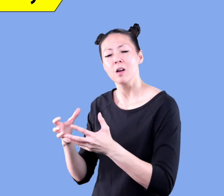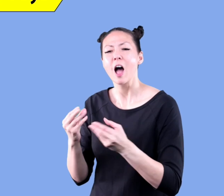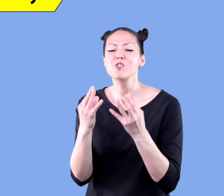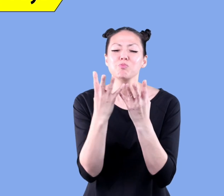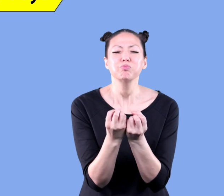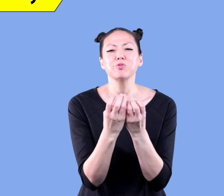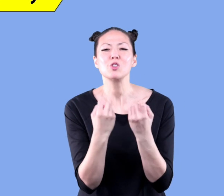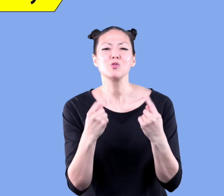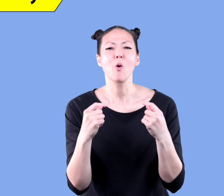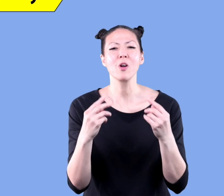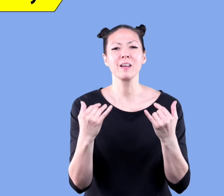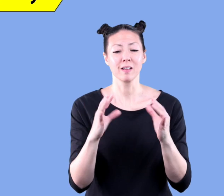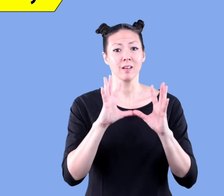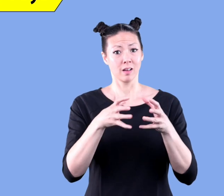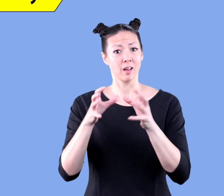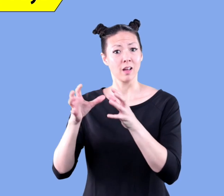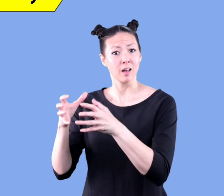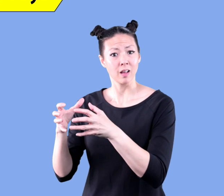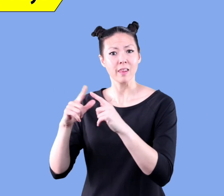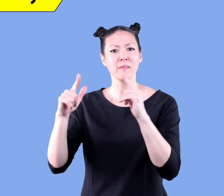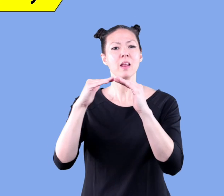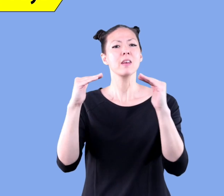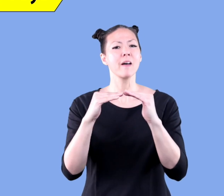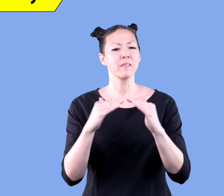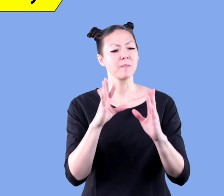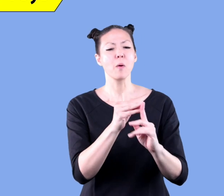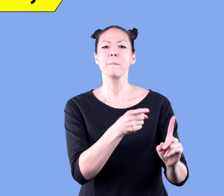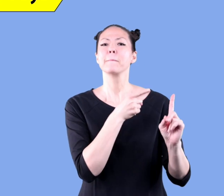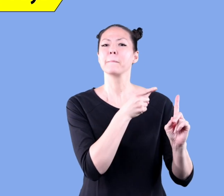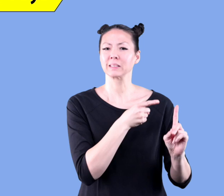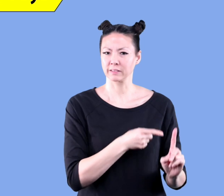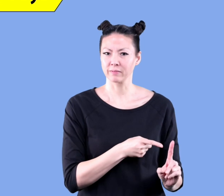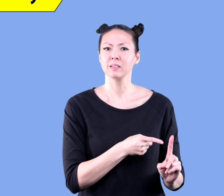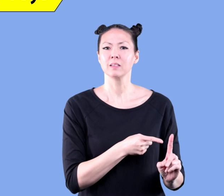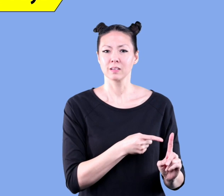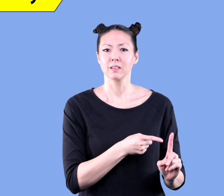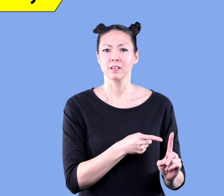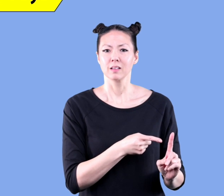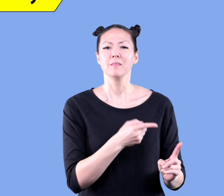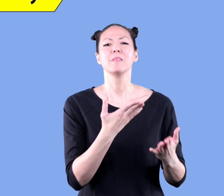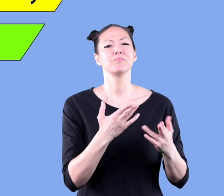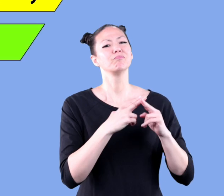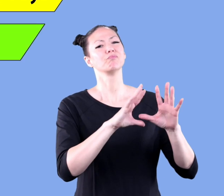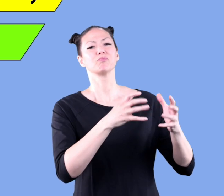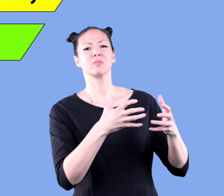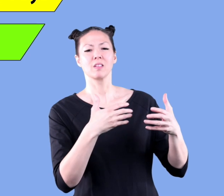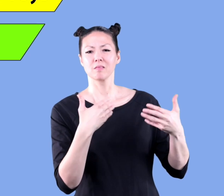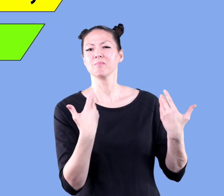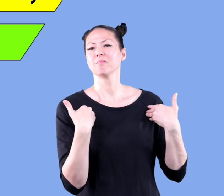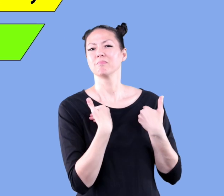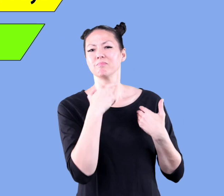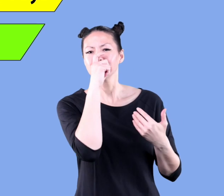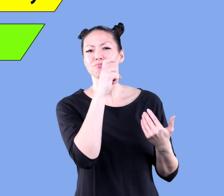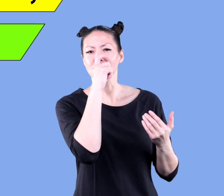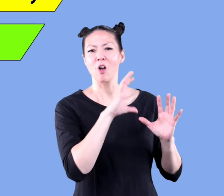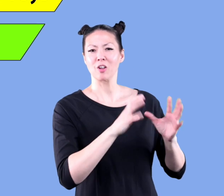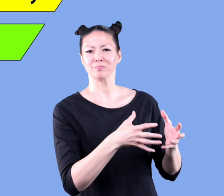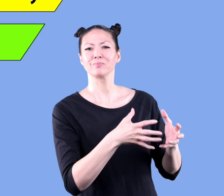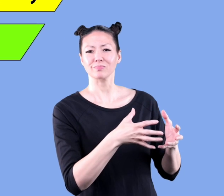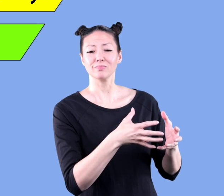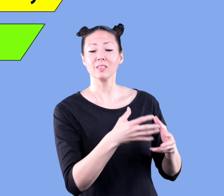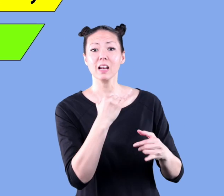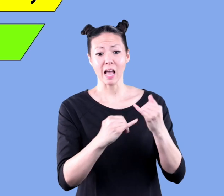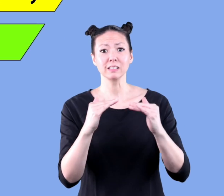and squishy toys and the level after that is very specific it may say stuffed animals animals